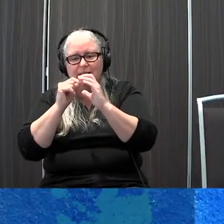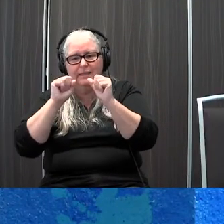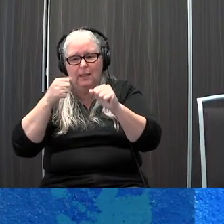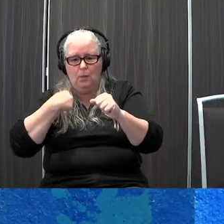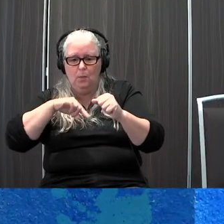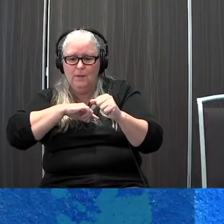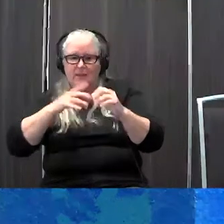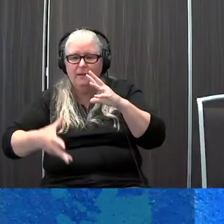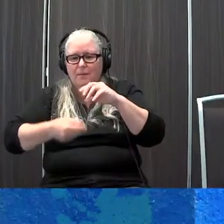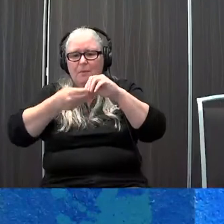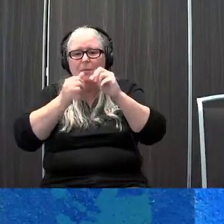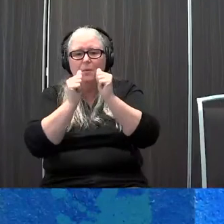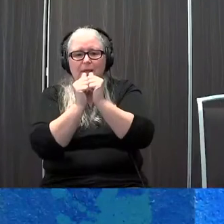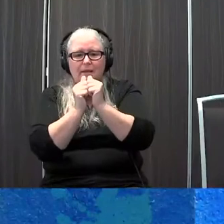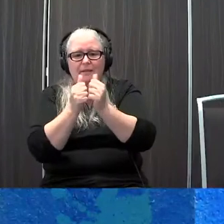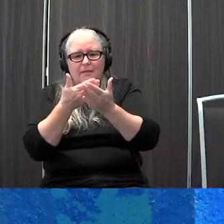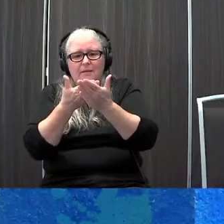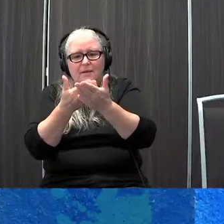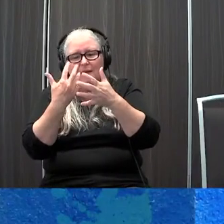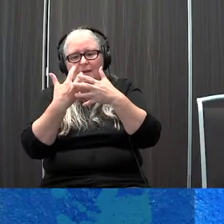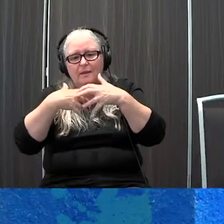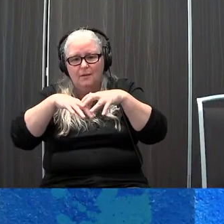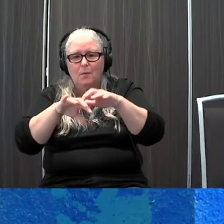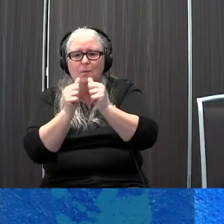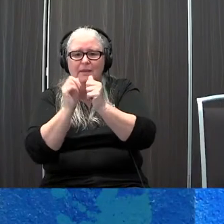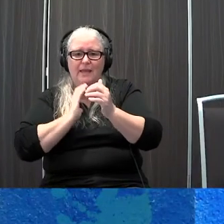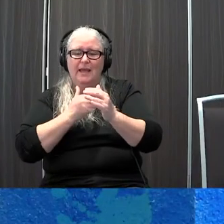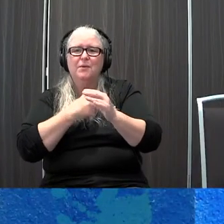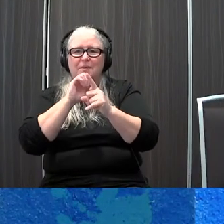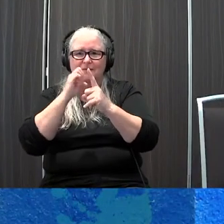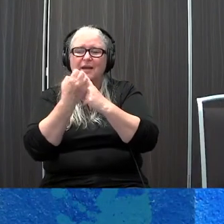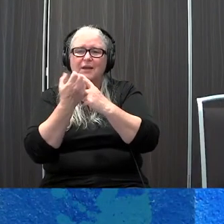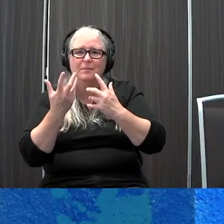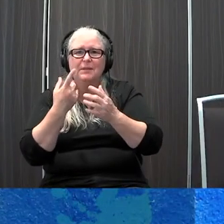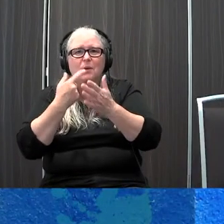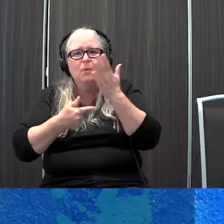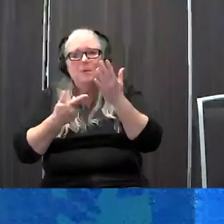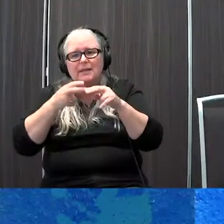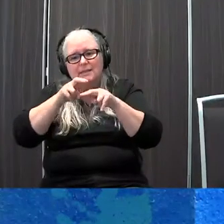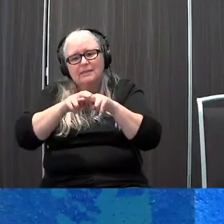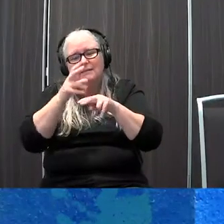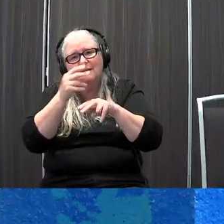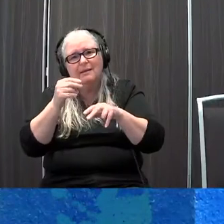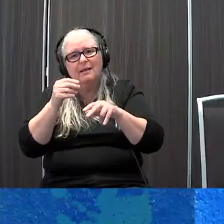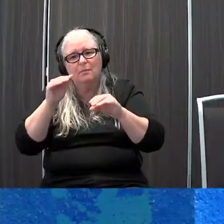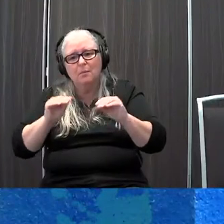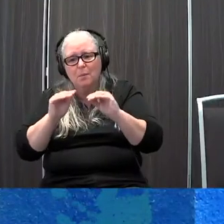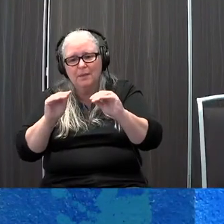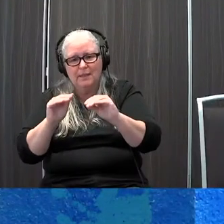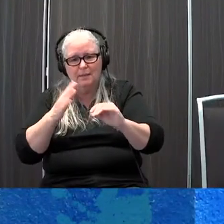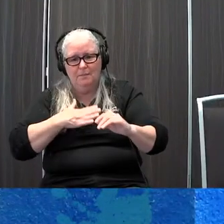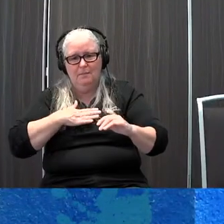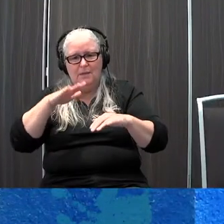work realistically within our communication environments you know what seating and mobility did my child need to